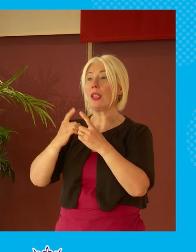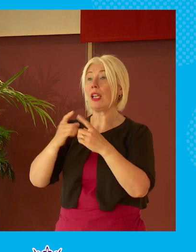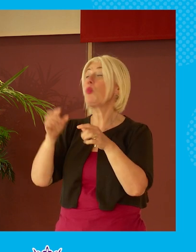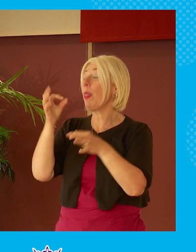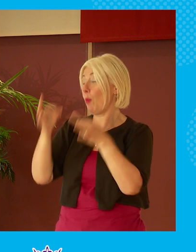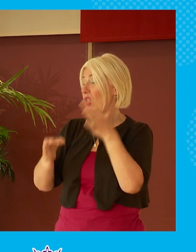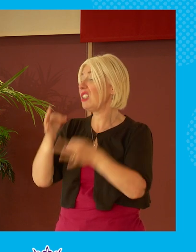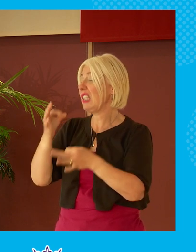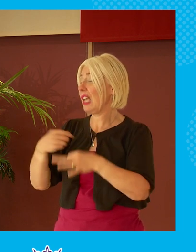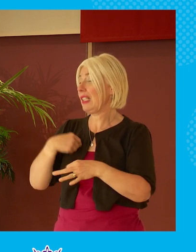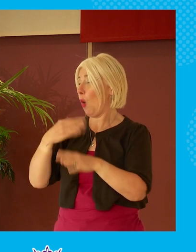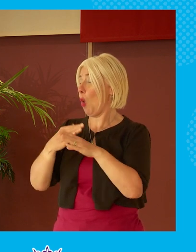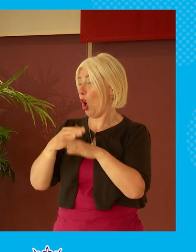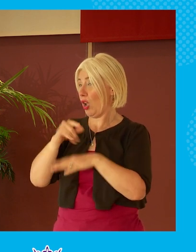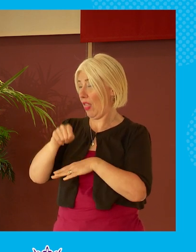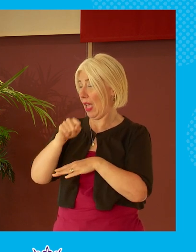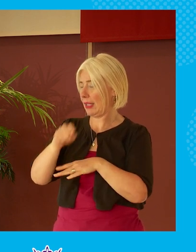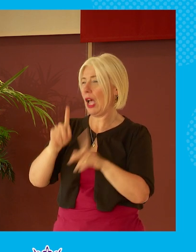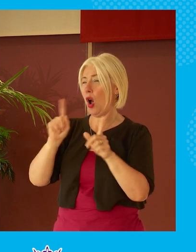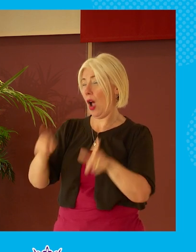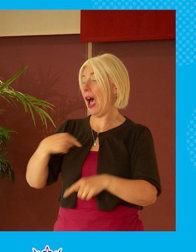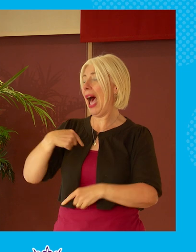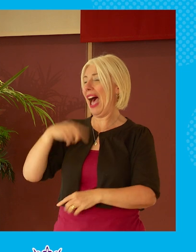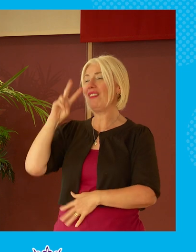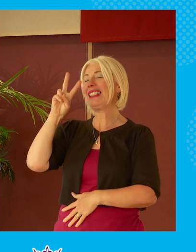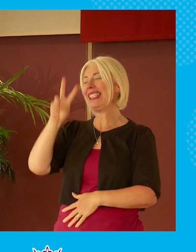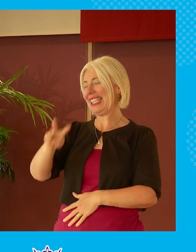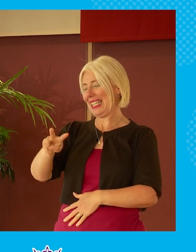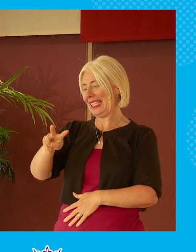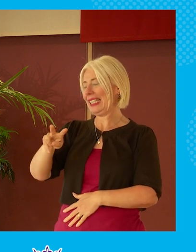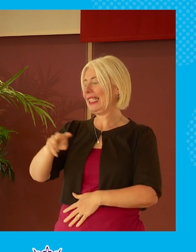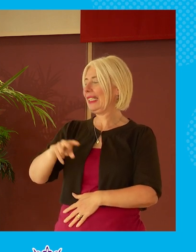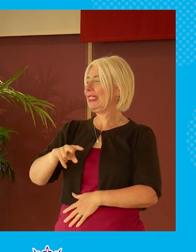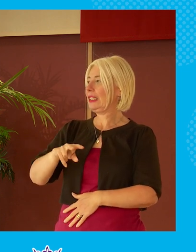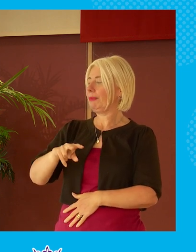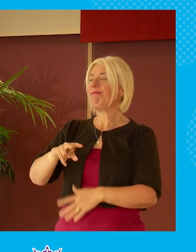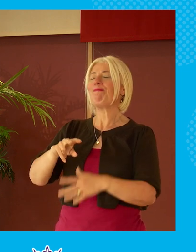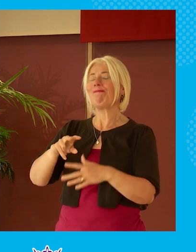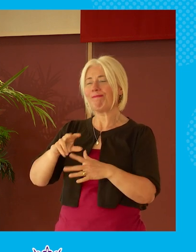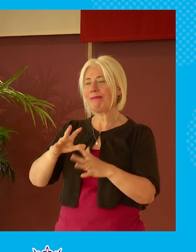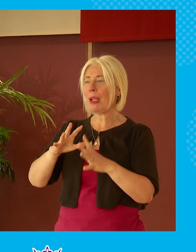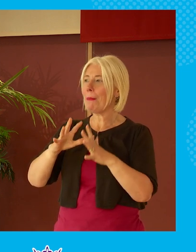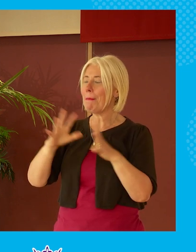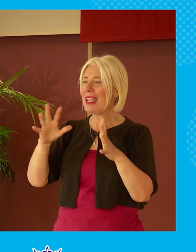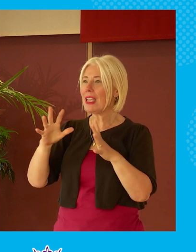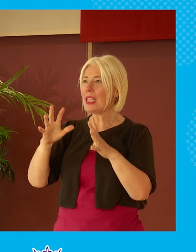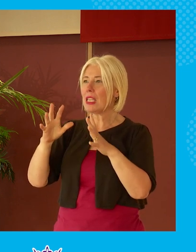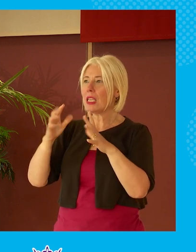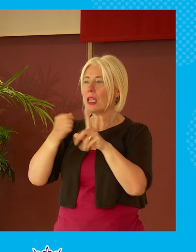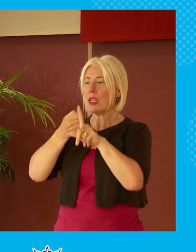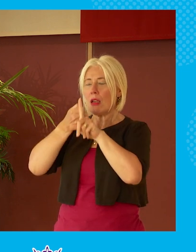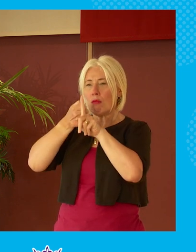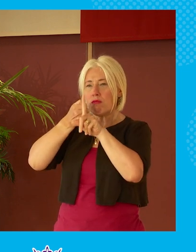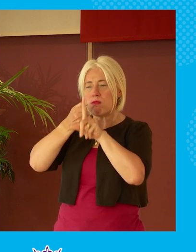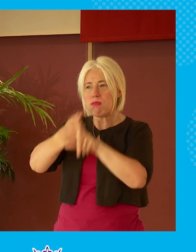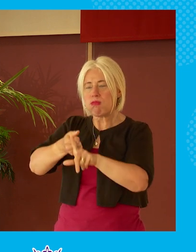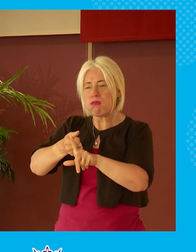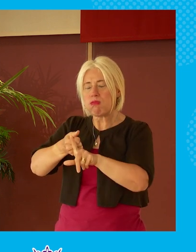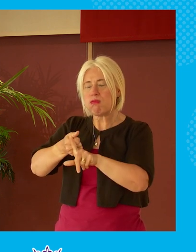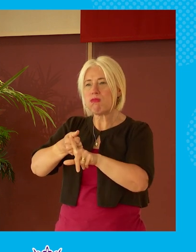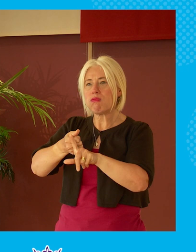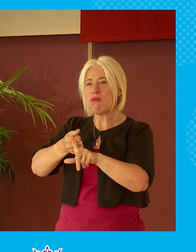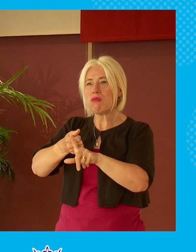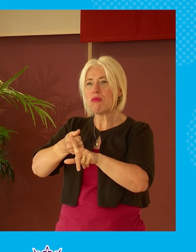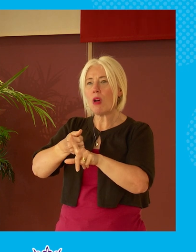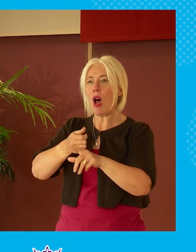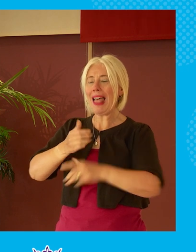politics and what i've seen is there is a huge emphasis on basically